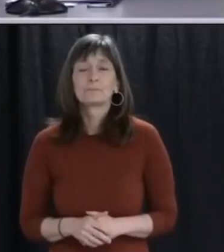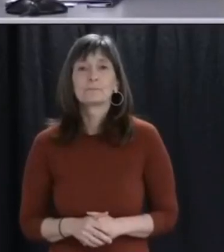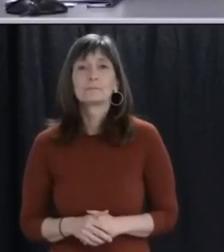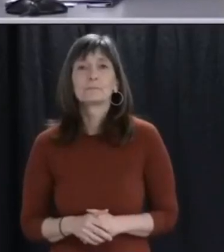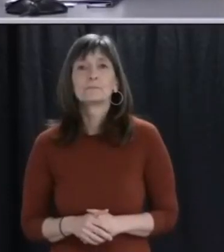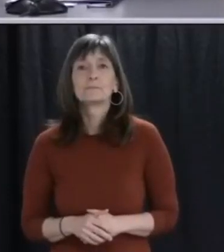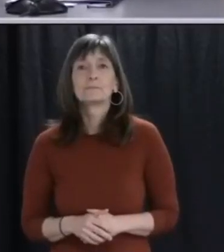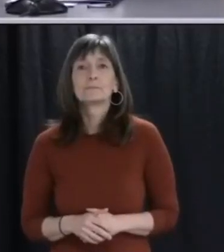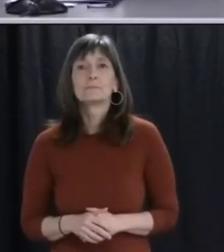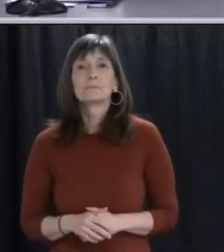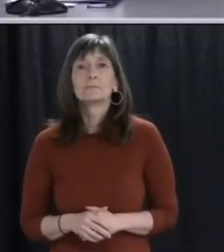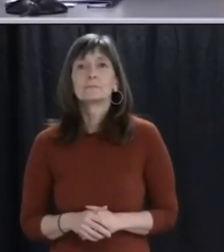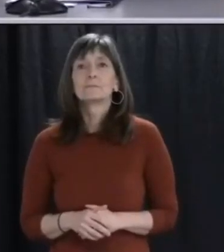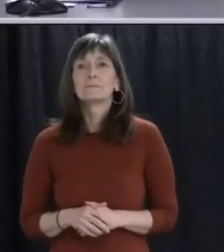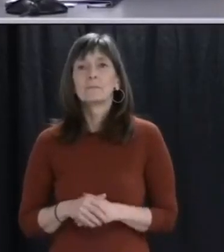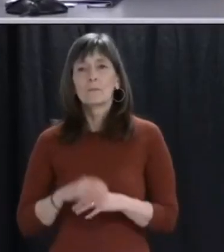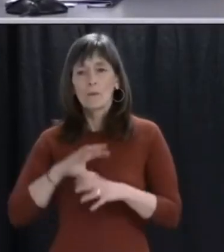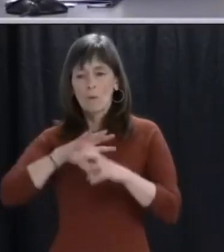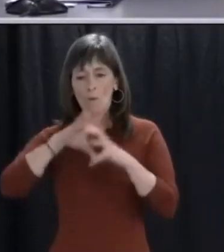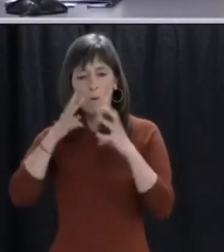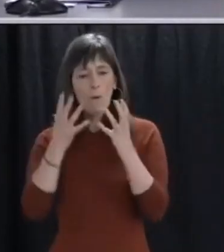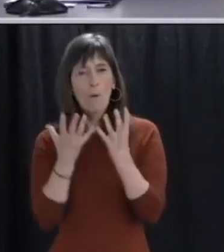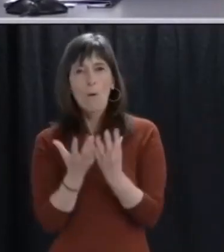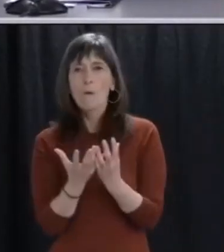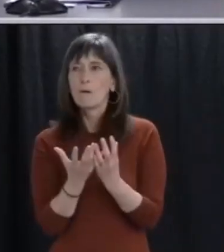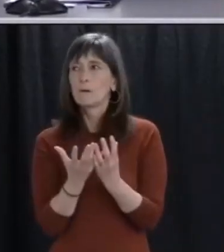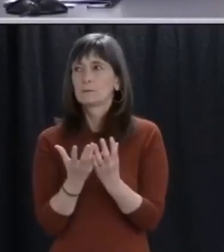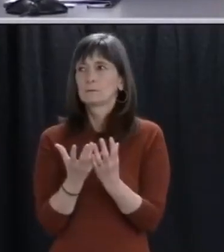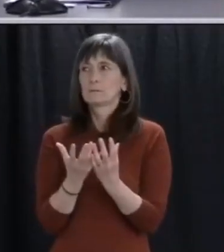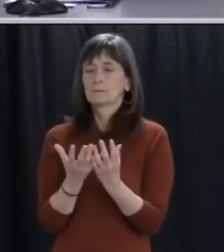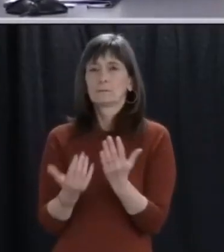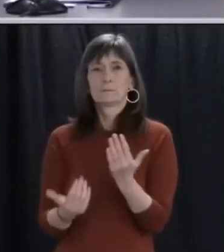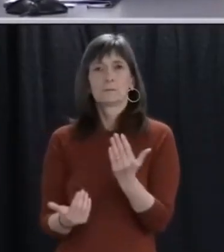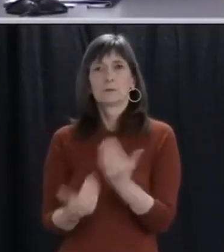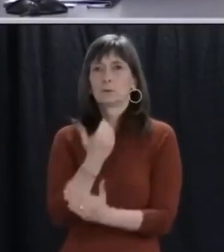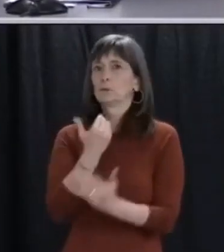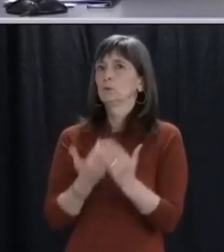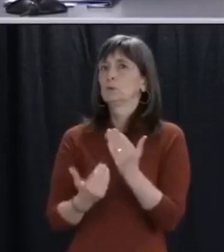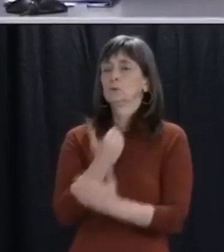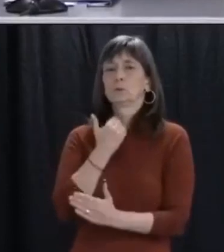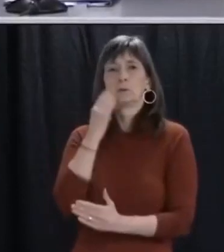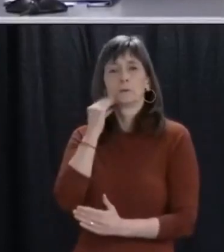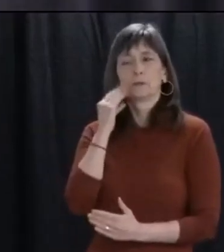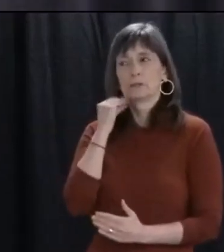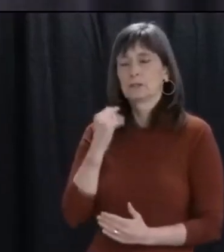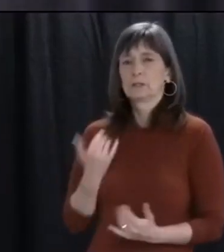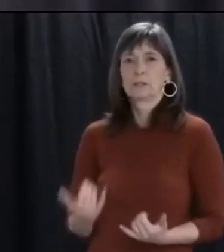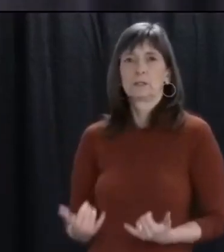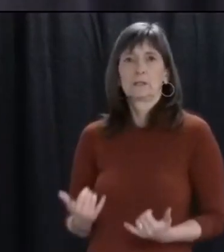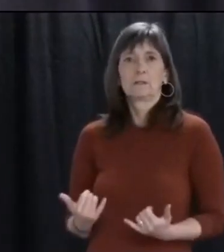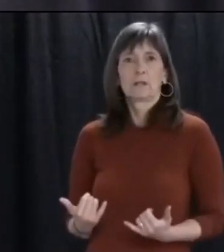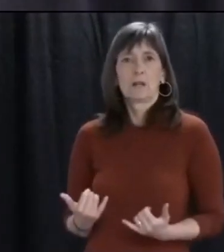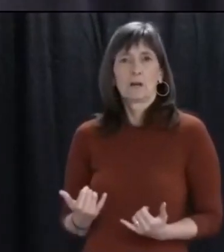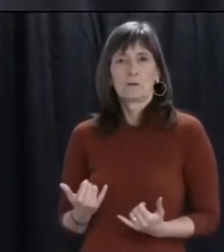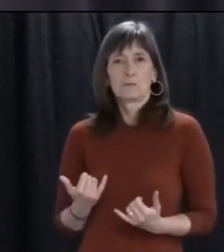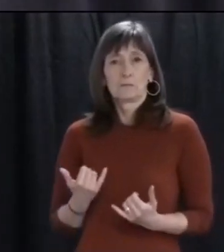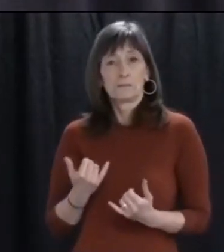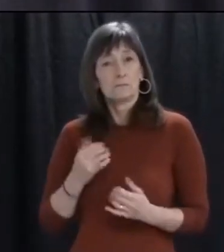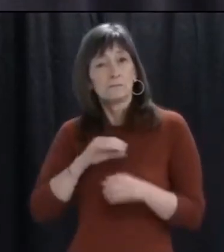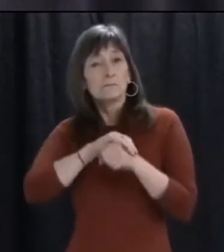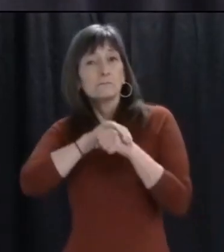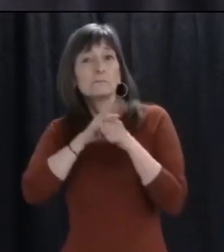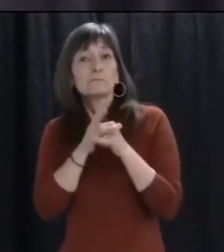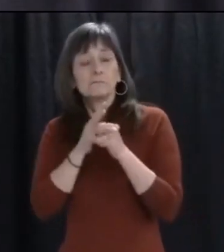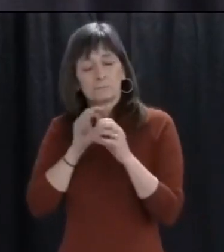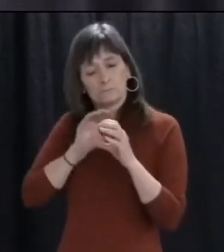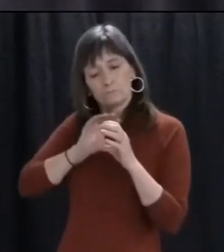The world is facing something that it has never experienced before. This virus is spreading across the world at a